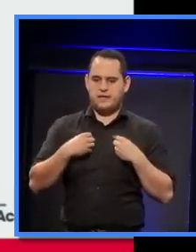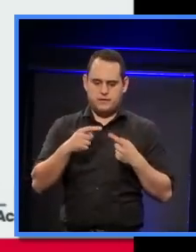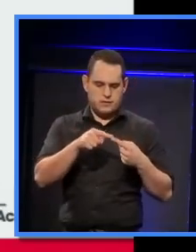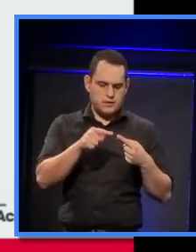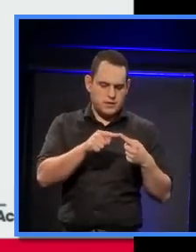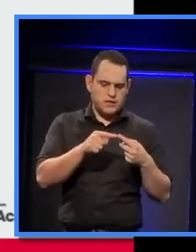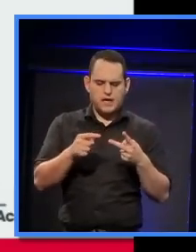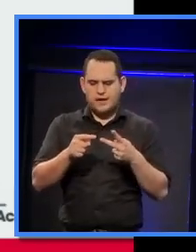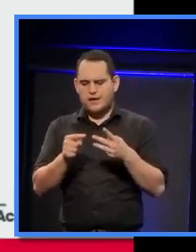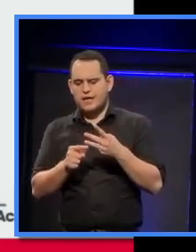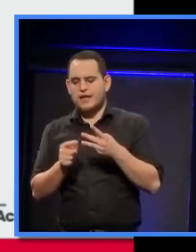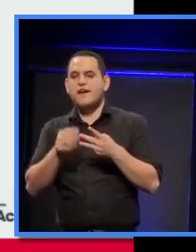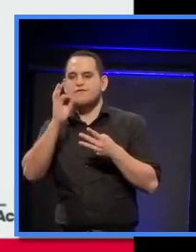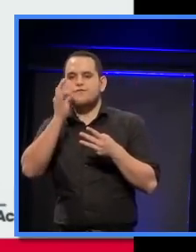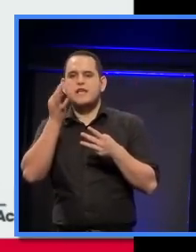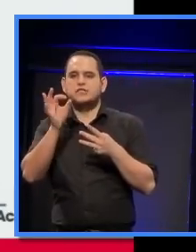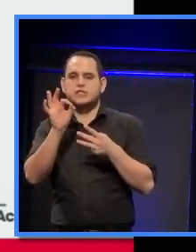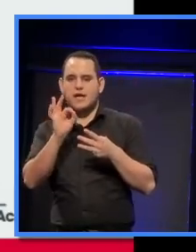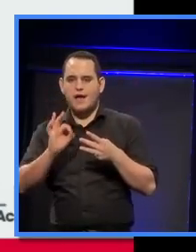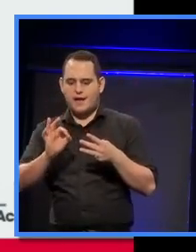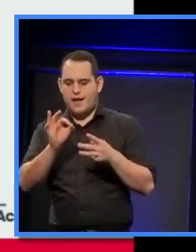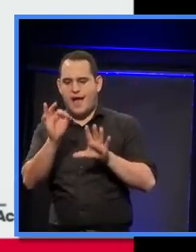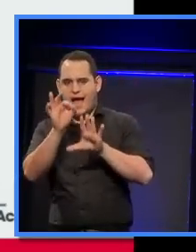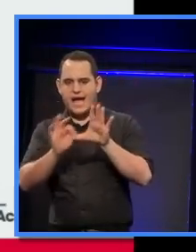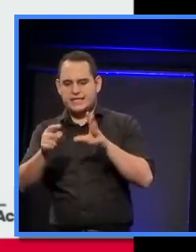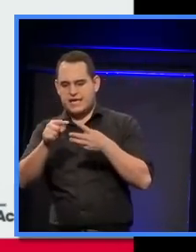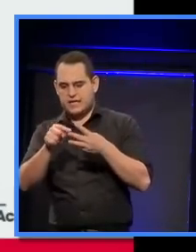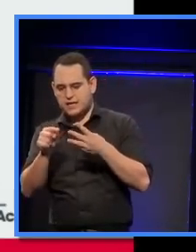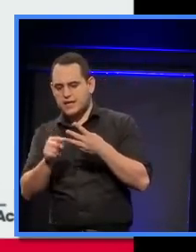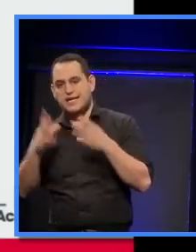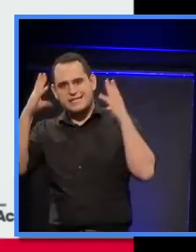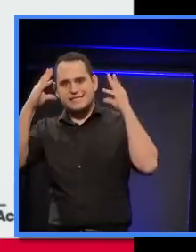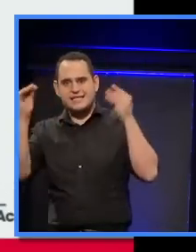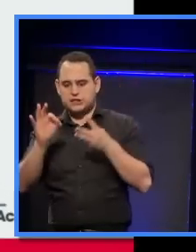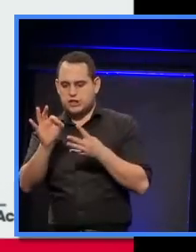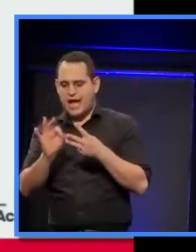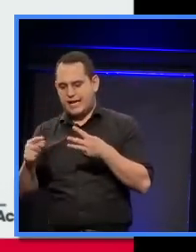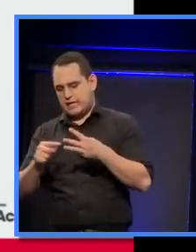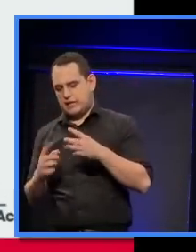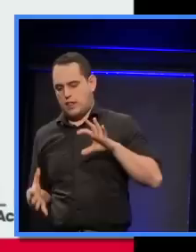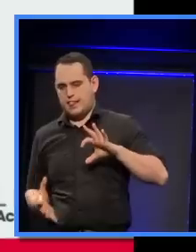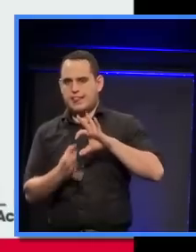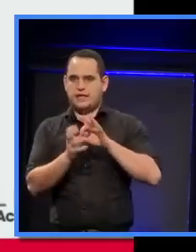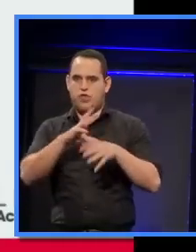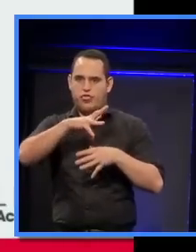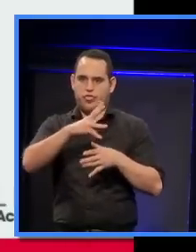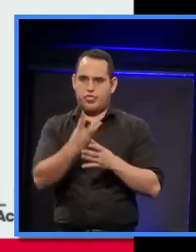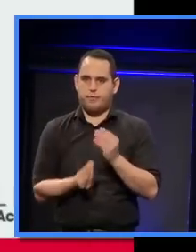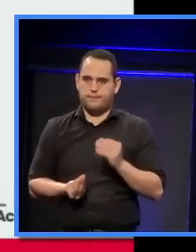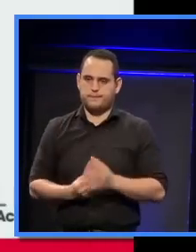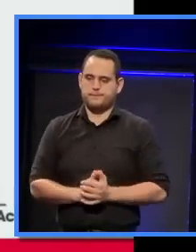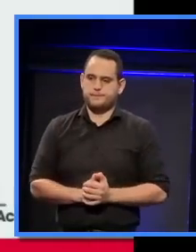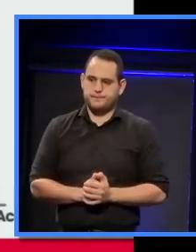Zaha Hadid, one Austrian and one Dutch architect. So we then